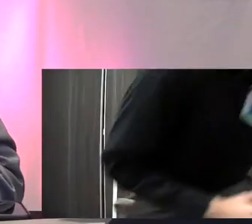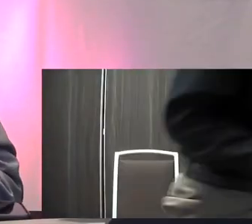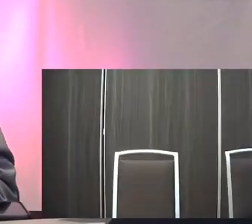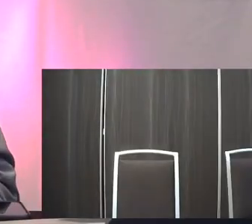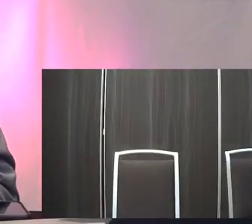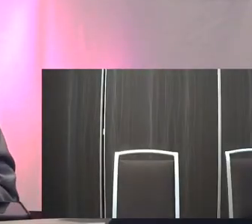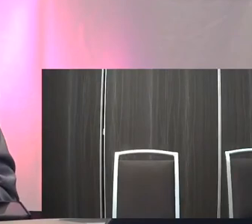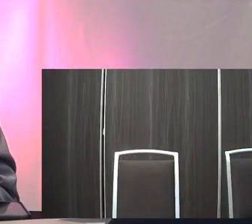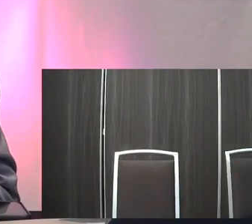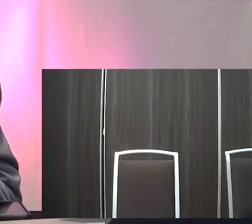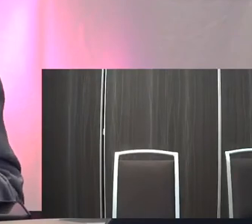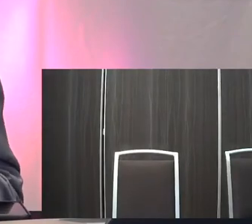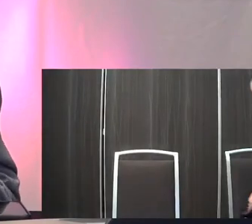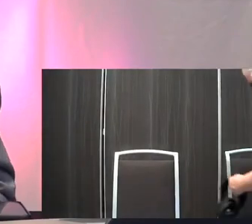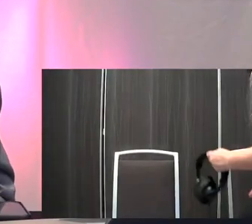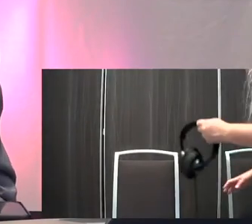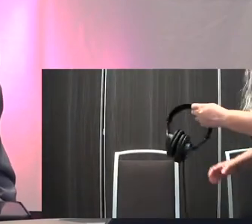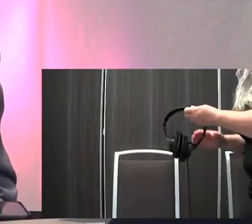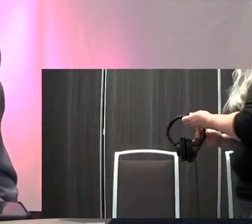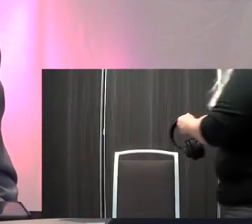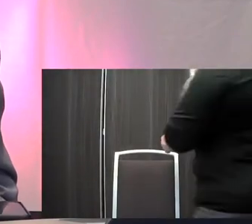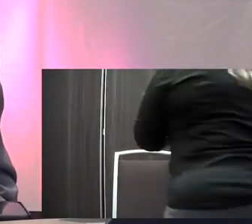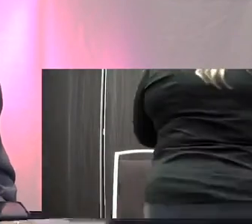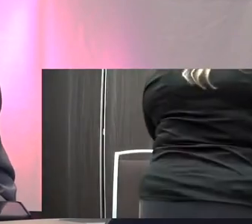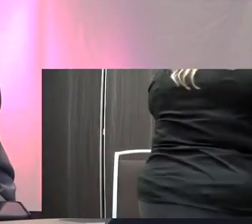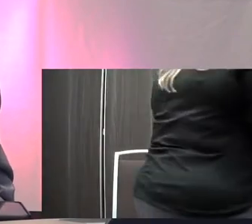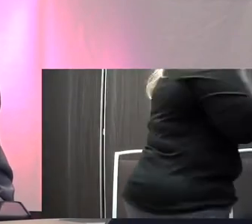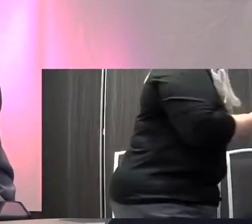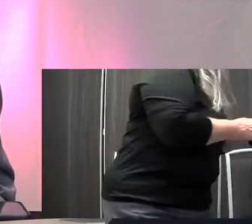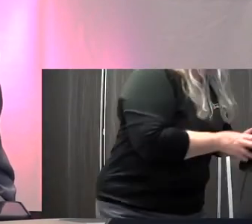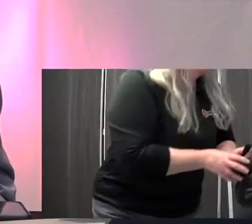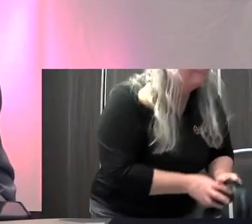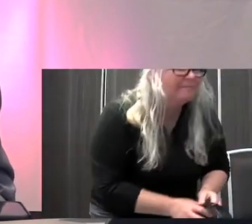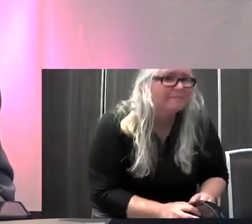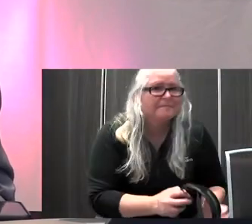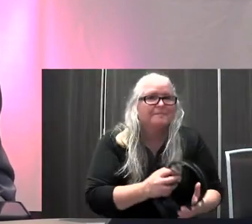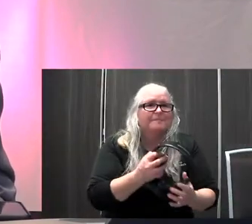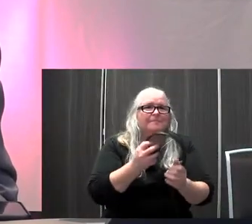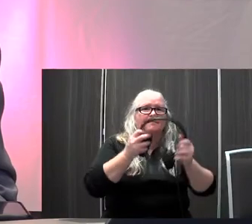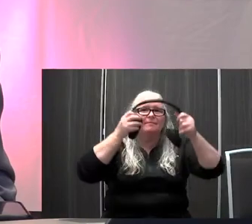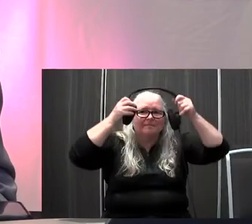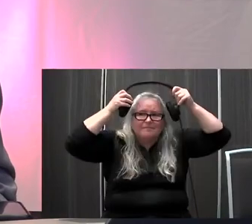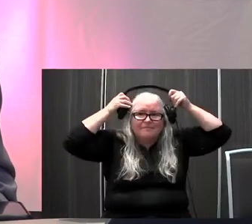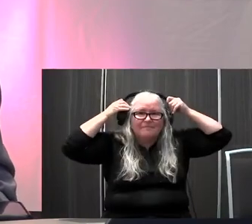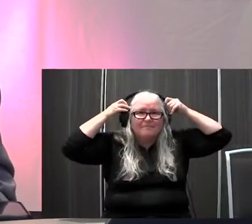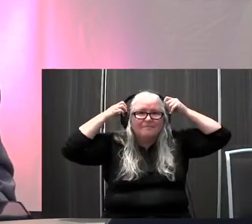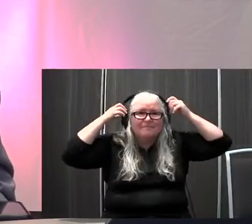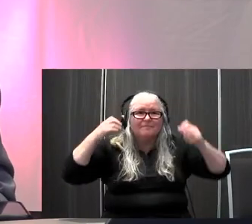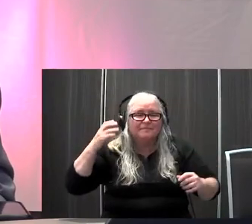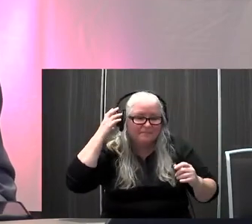get, um, like you mentioned, it's really fortunate that you're close enough in that you also had a